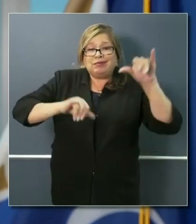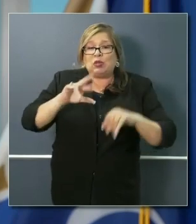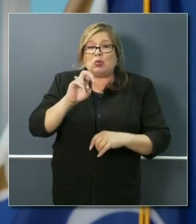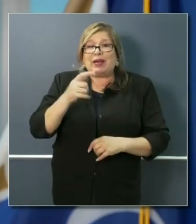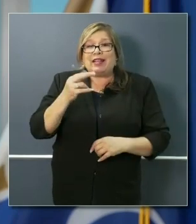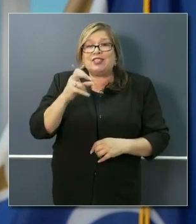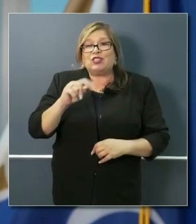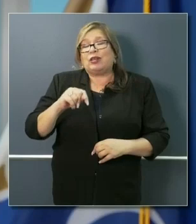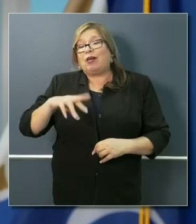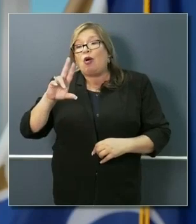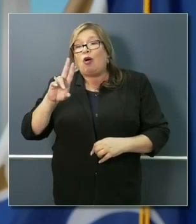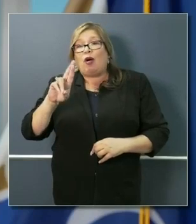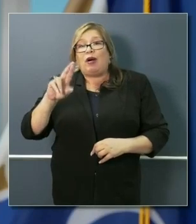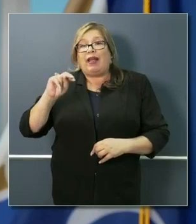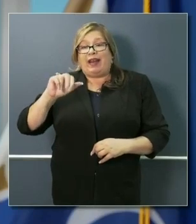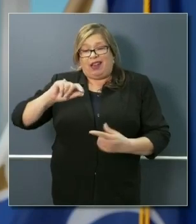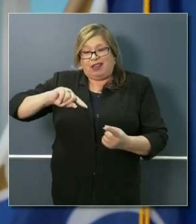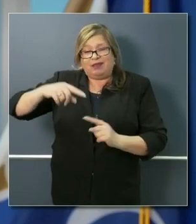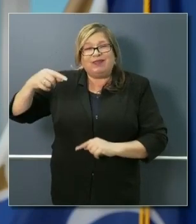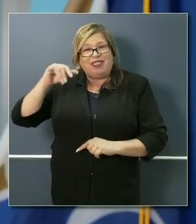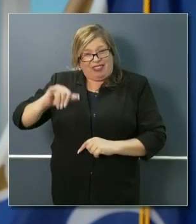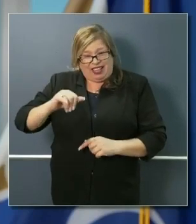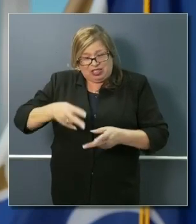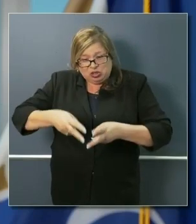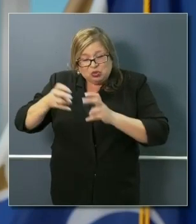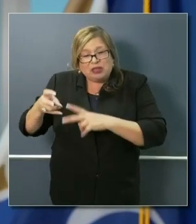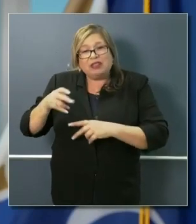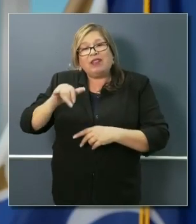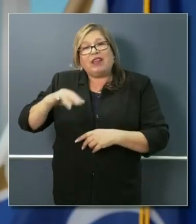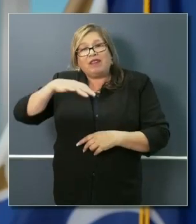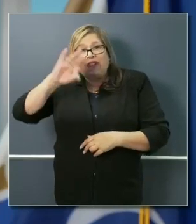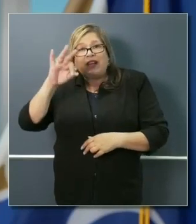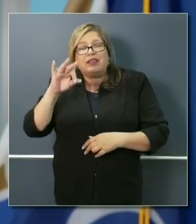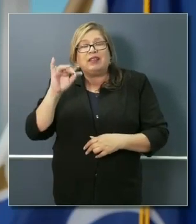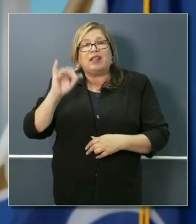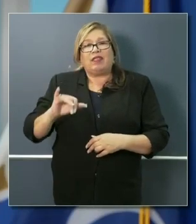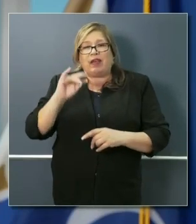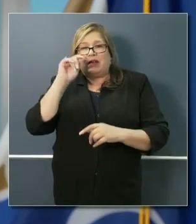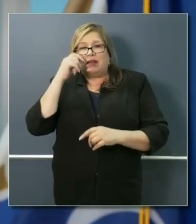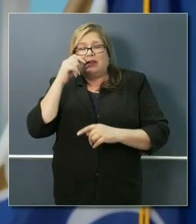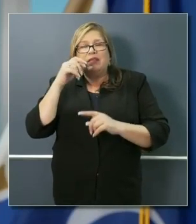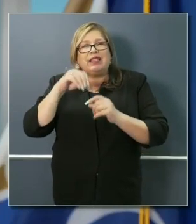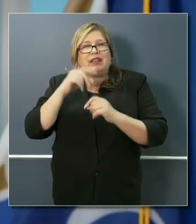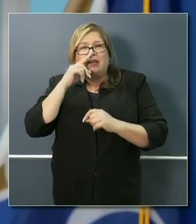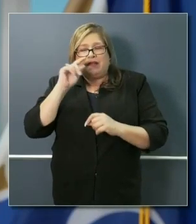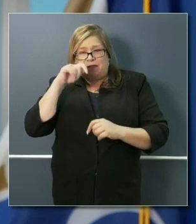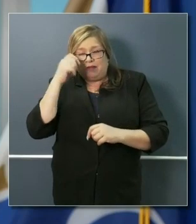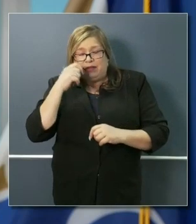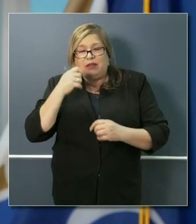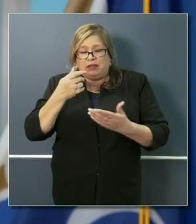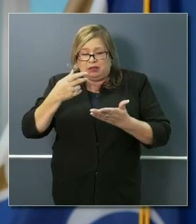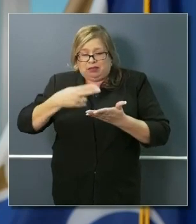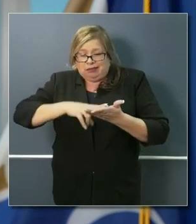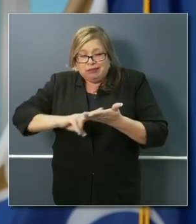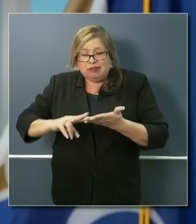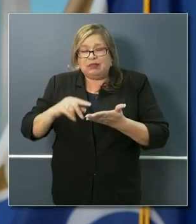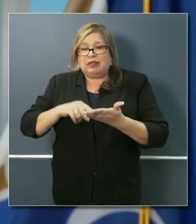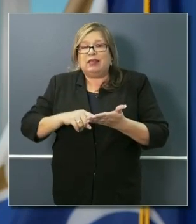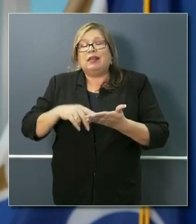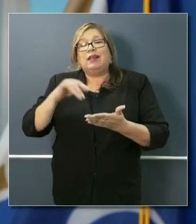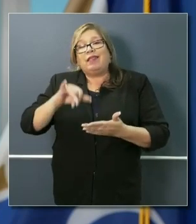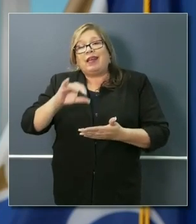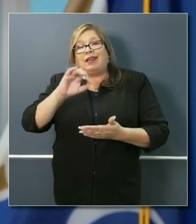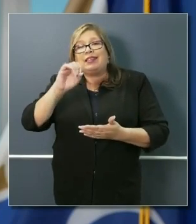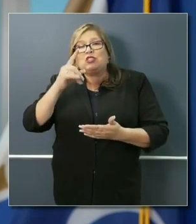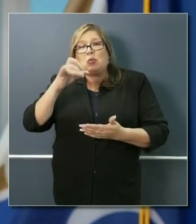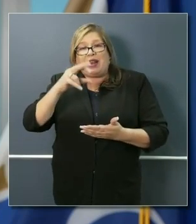RNA extraction. That's the PCR test that binds the RNA virus in the nasal cavity. And you need the extraction kit, which is part of the